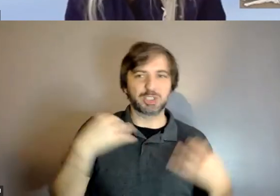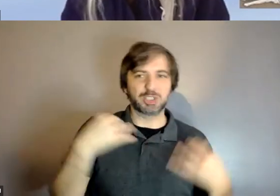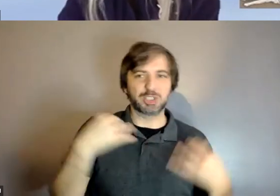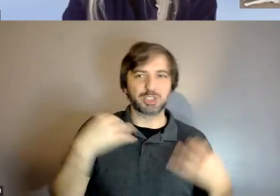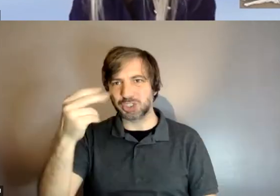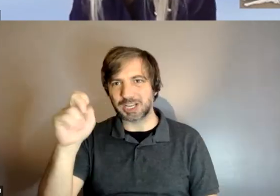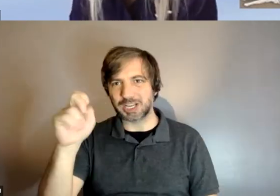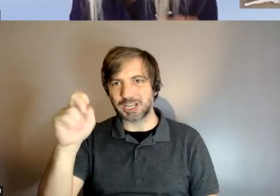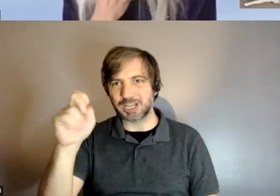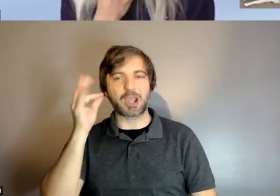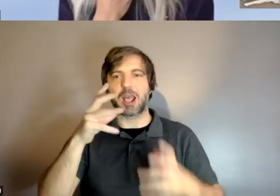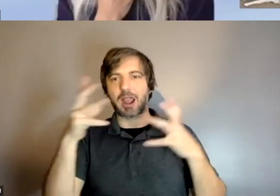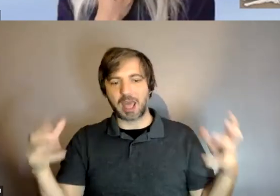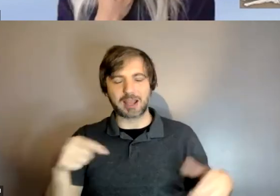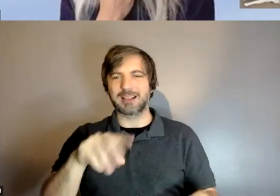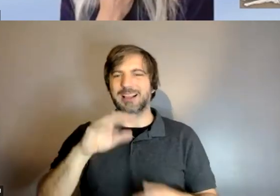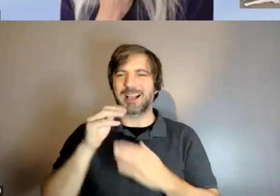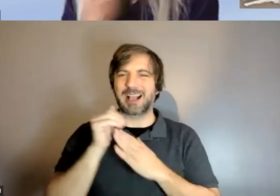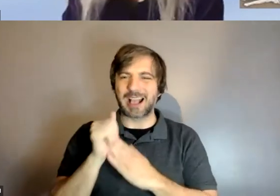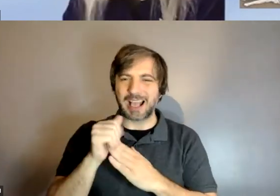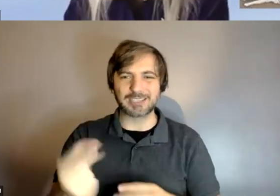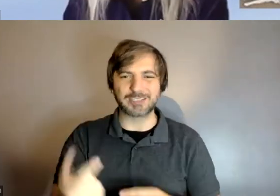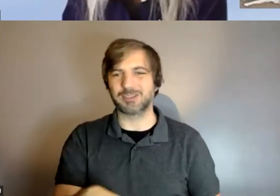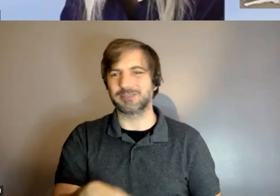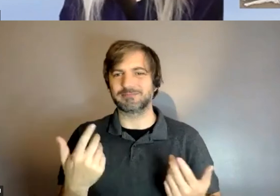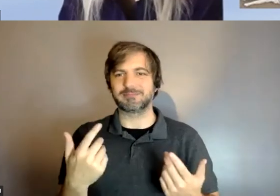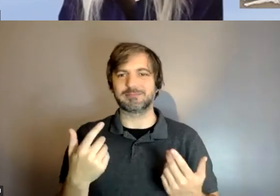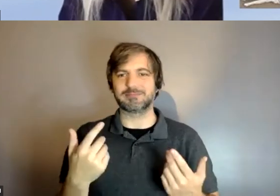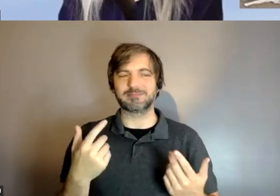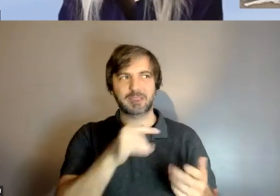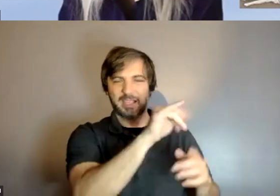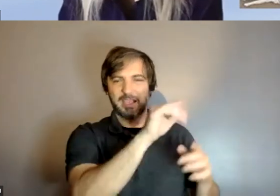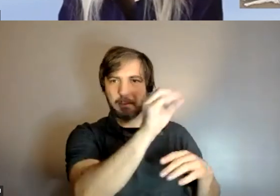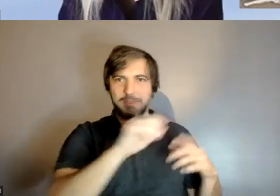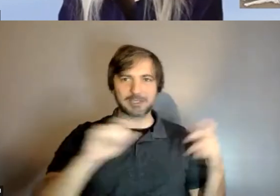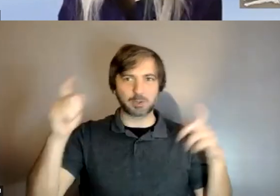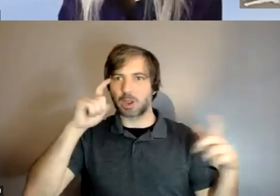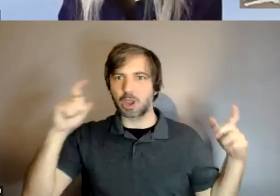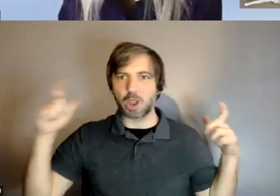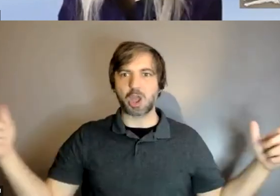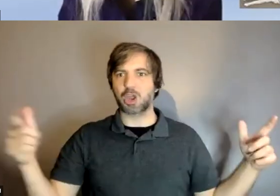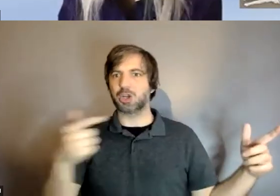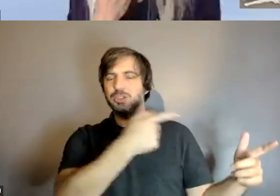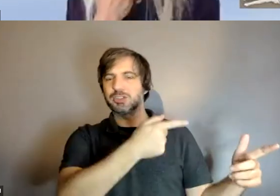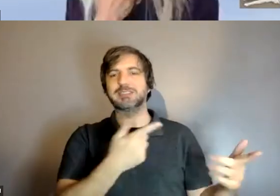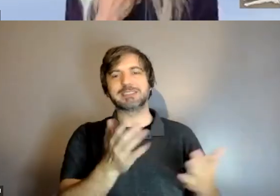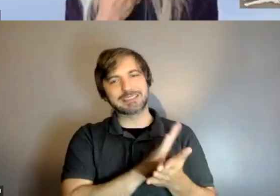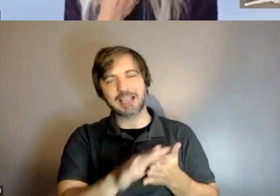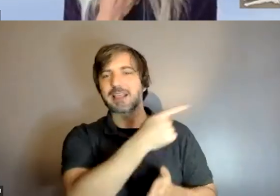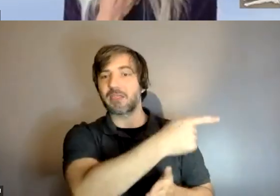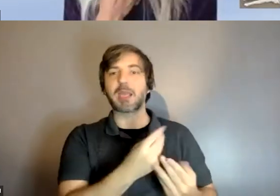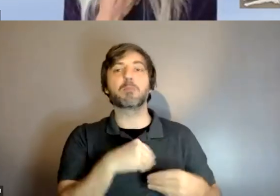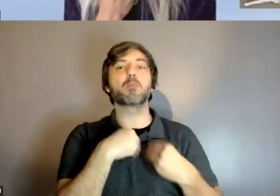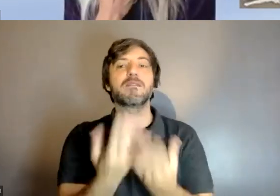dog schools because they're so large and and then so well funded they they actually provide all veterinary care um